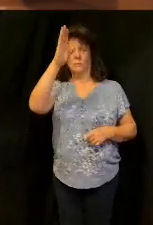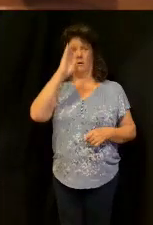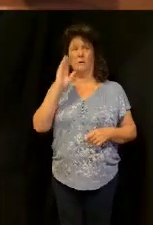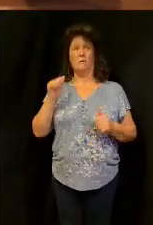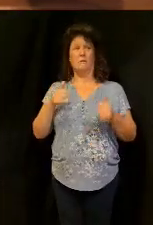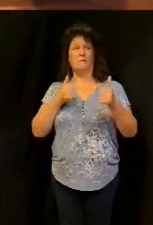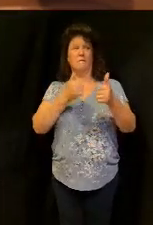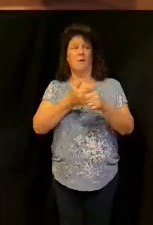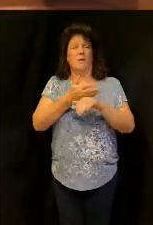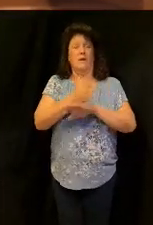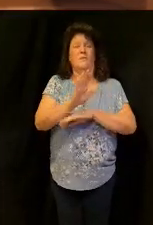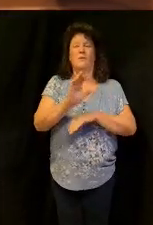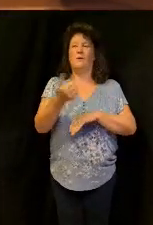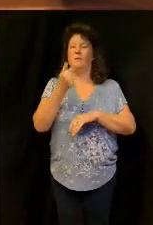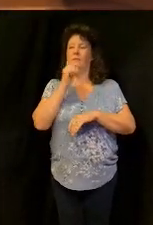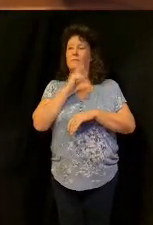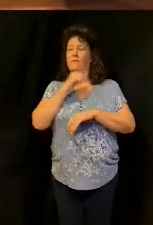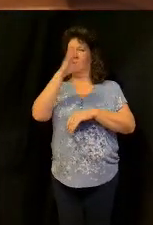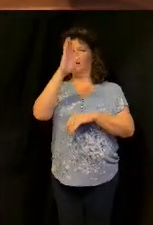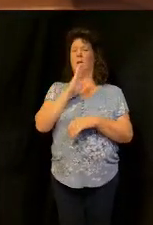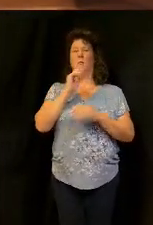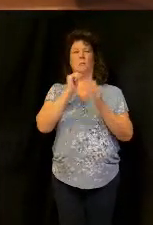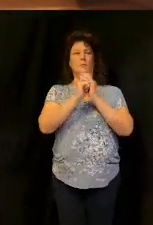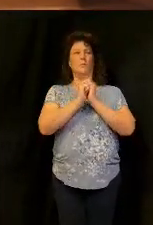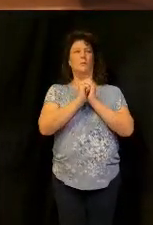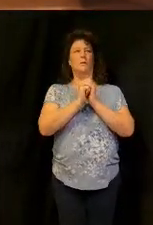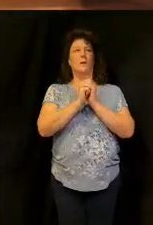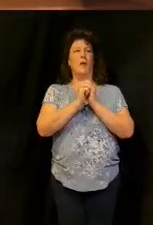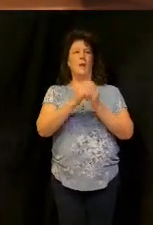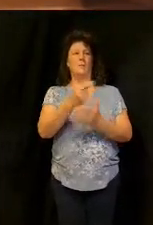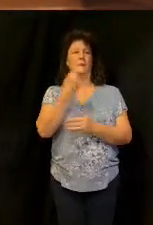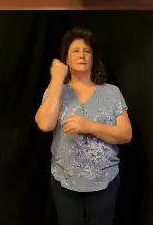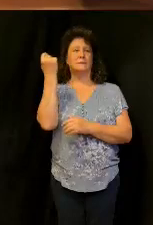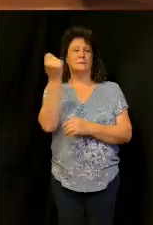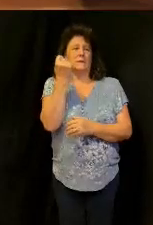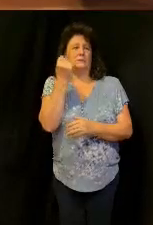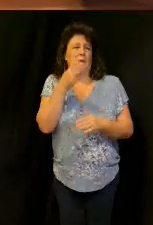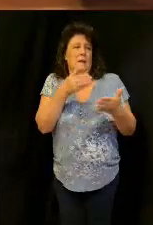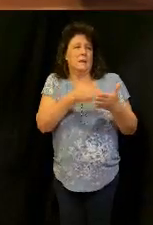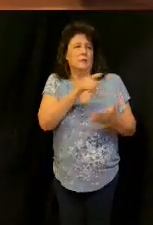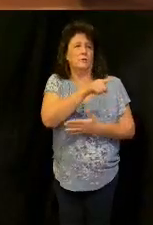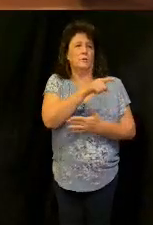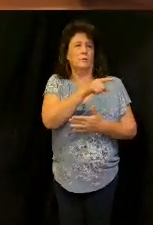after gods and serve them and worship them I testify against you this day that you shall surely perish